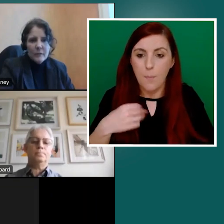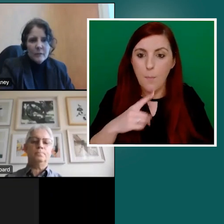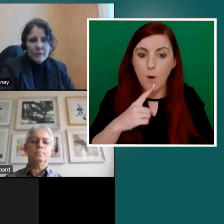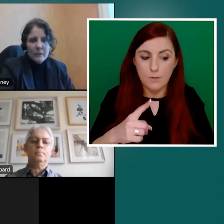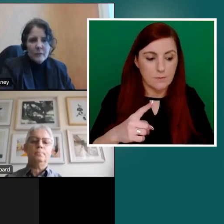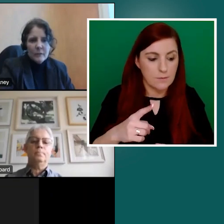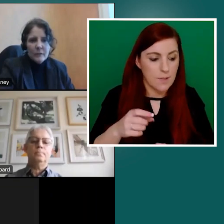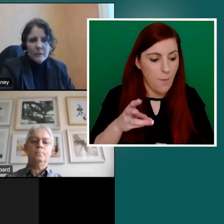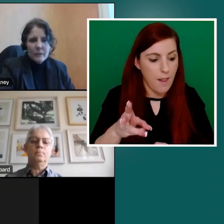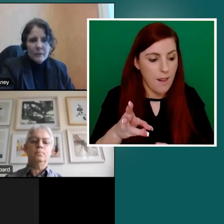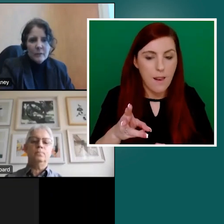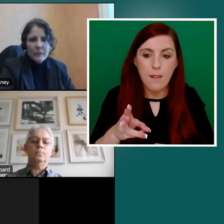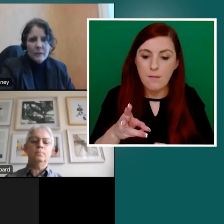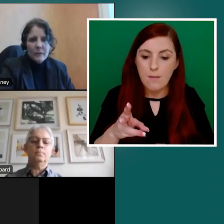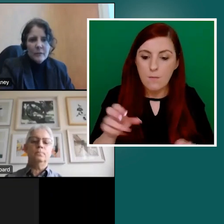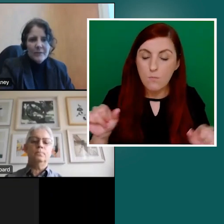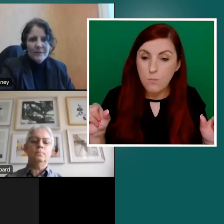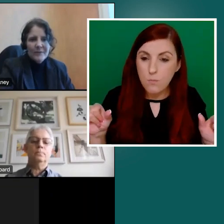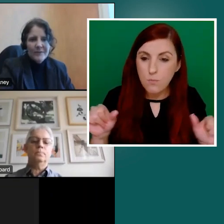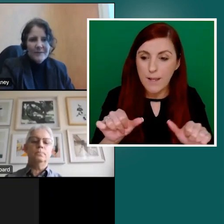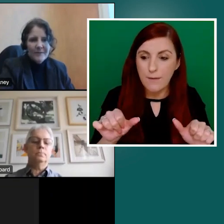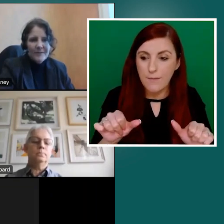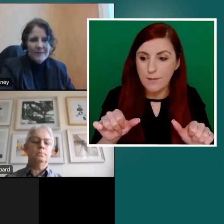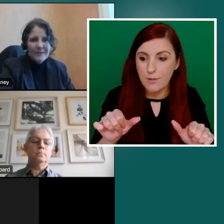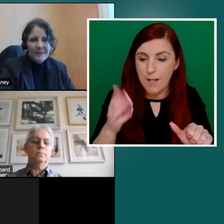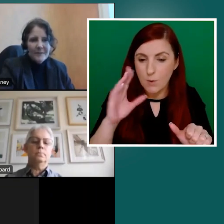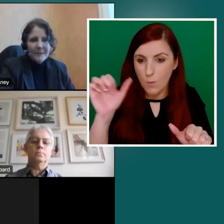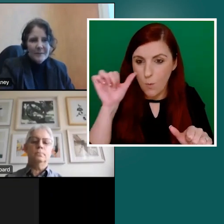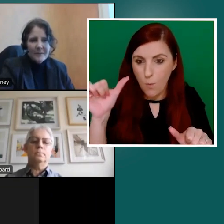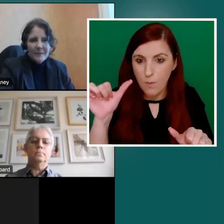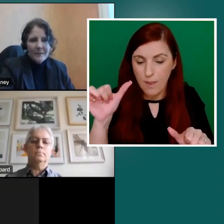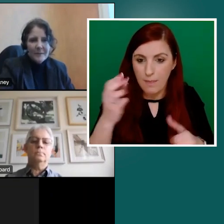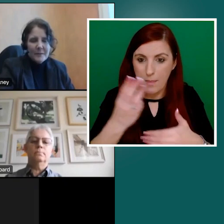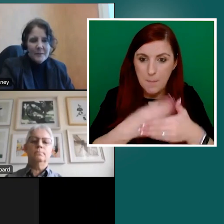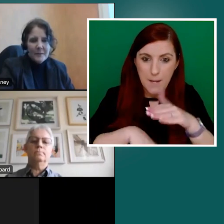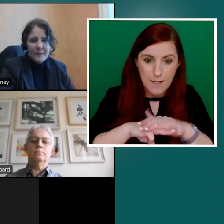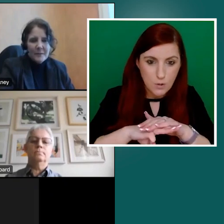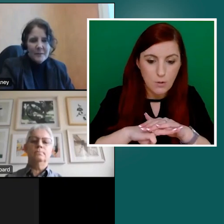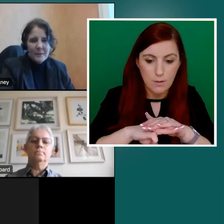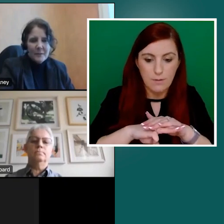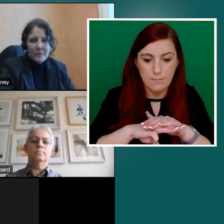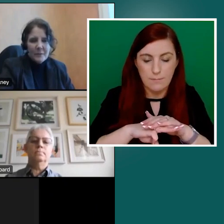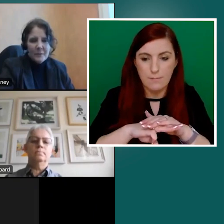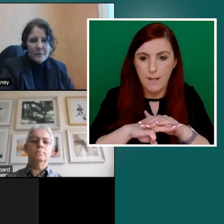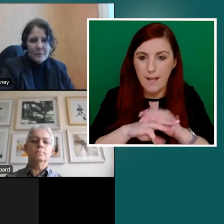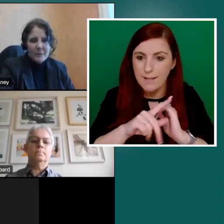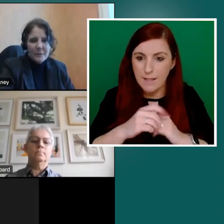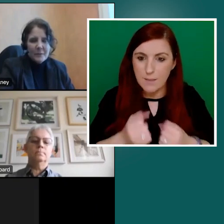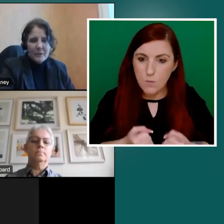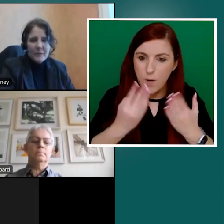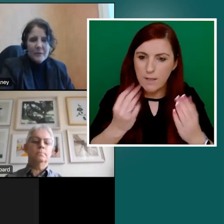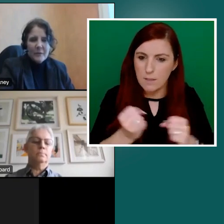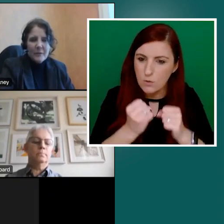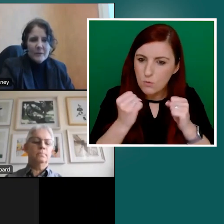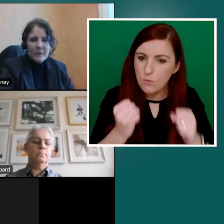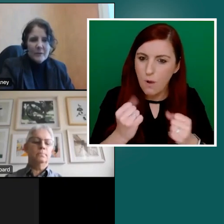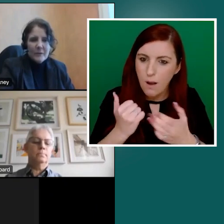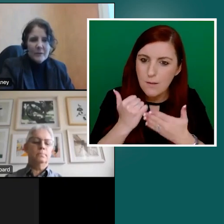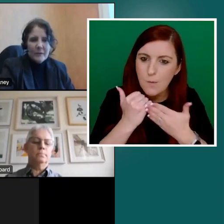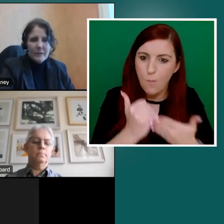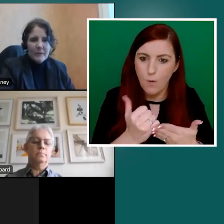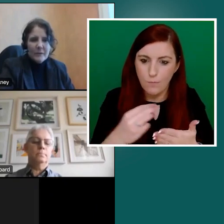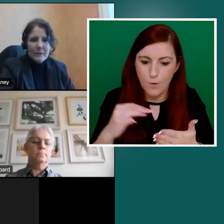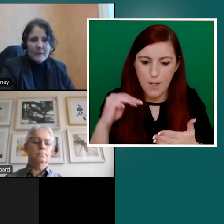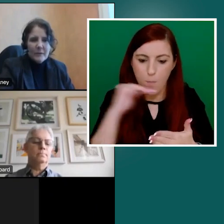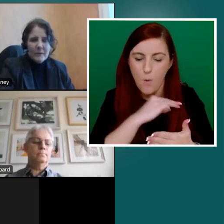I will just briefly paraphrase it by noting the fact that the Minister expressed his very strong support for the importance of this. And I